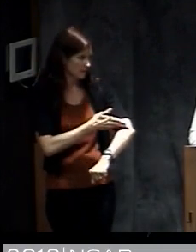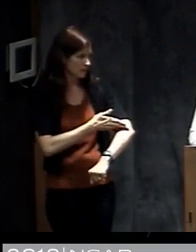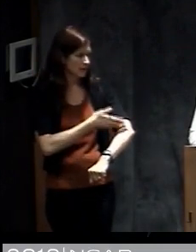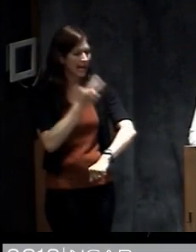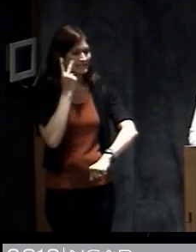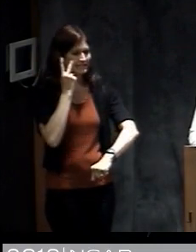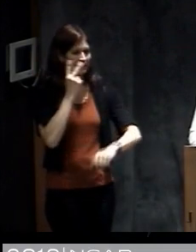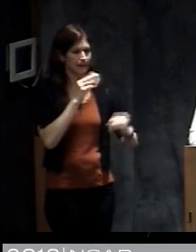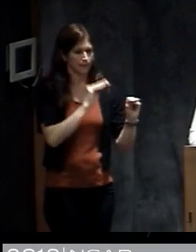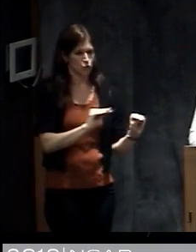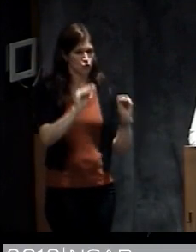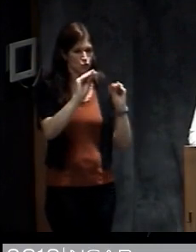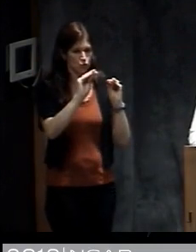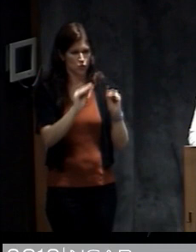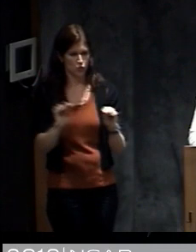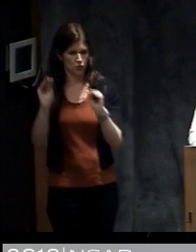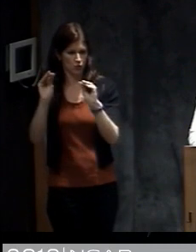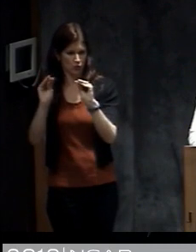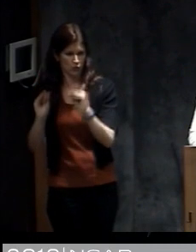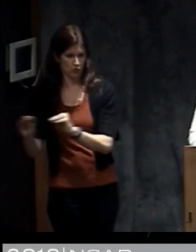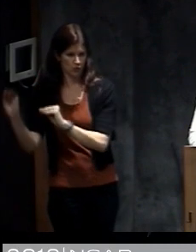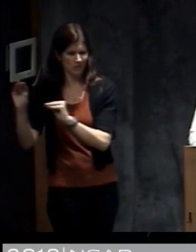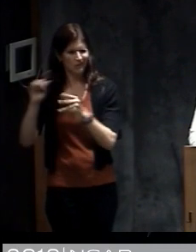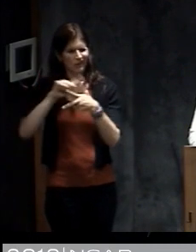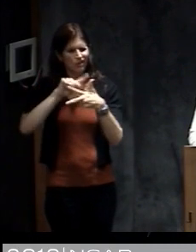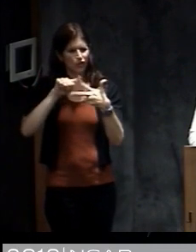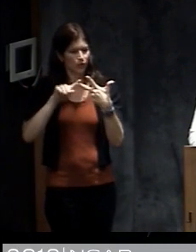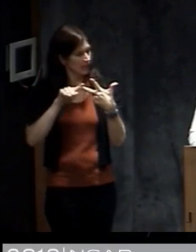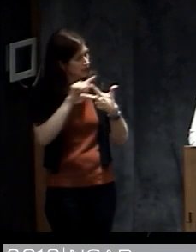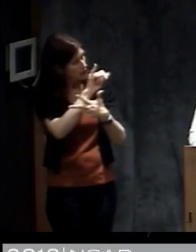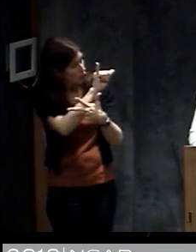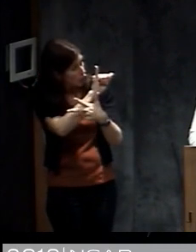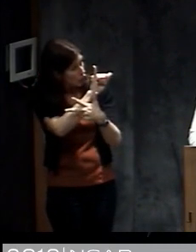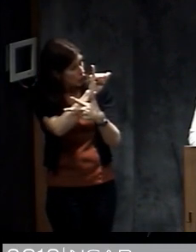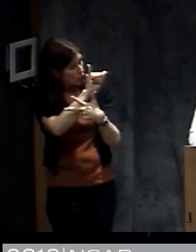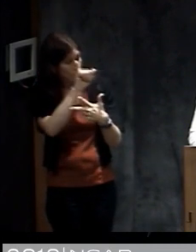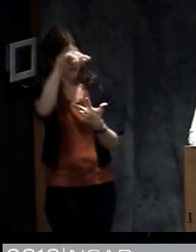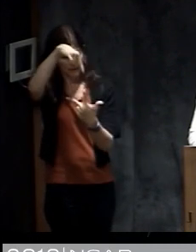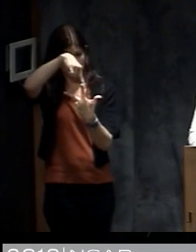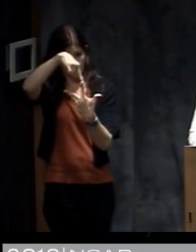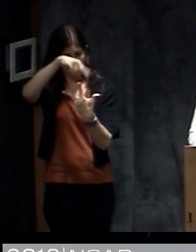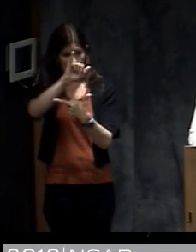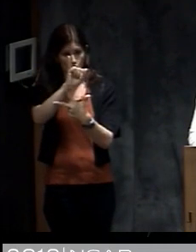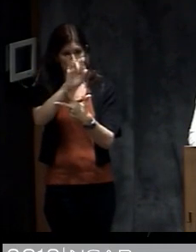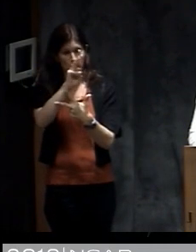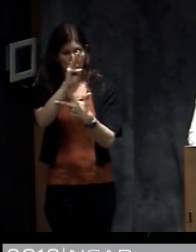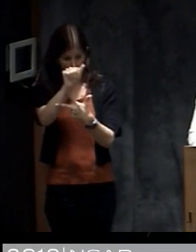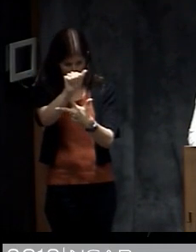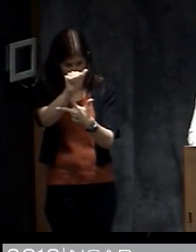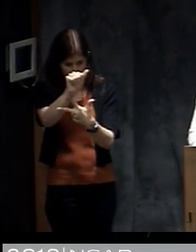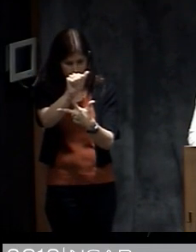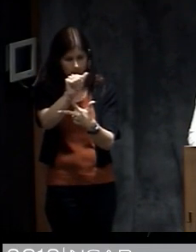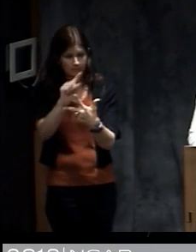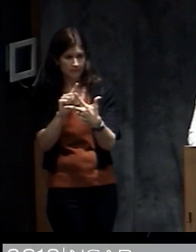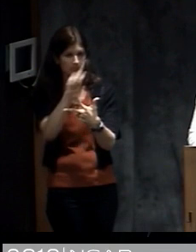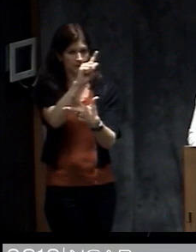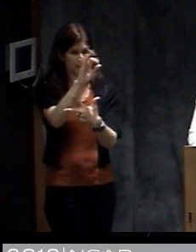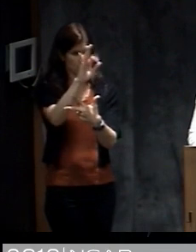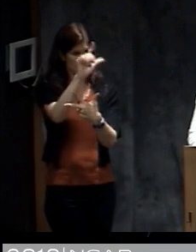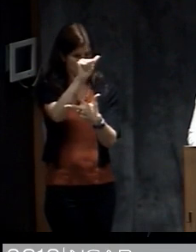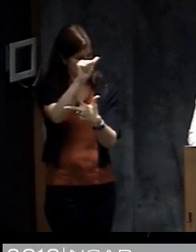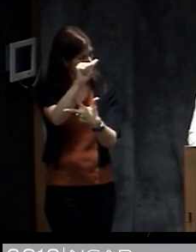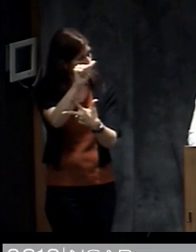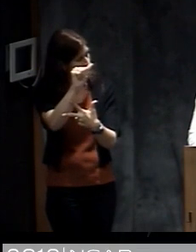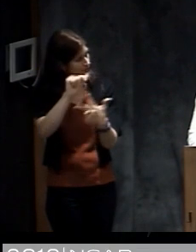shows three of the major storms of the 2017 season. This is Irma as it approaches it goes to the Caribbean and approaches Florida. And then this is